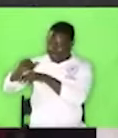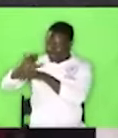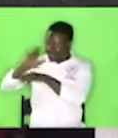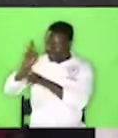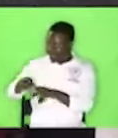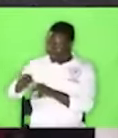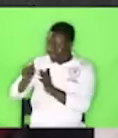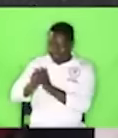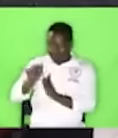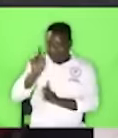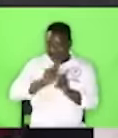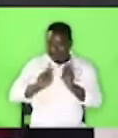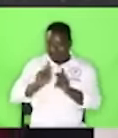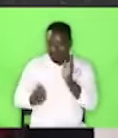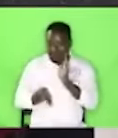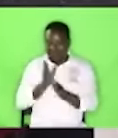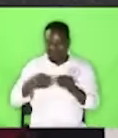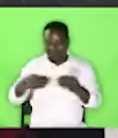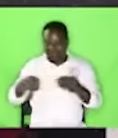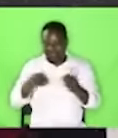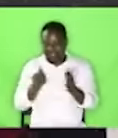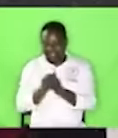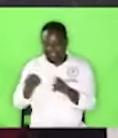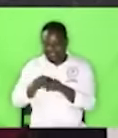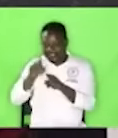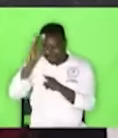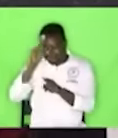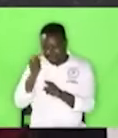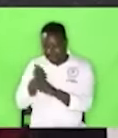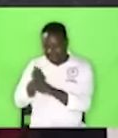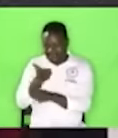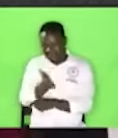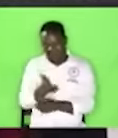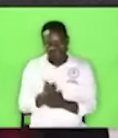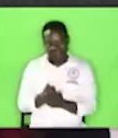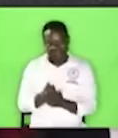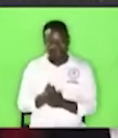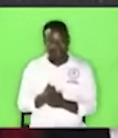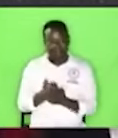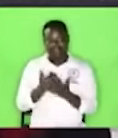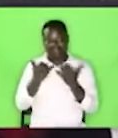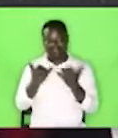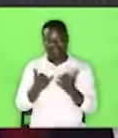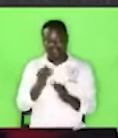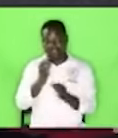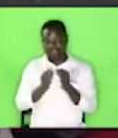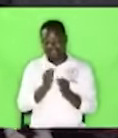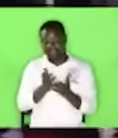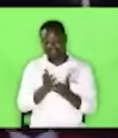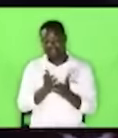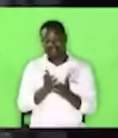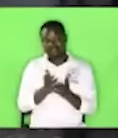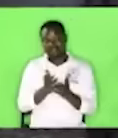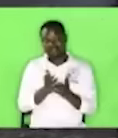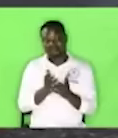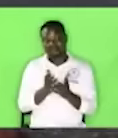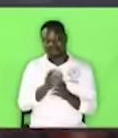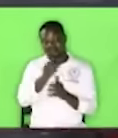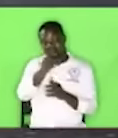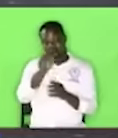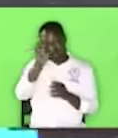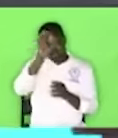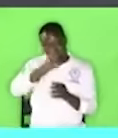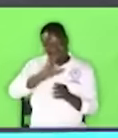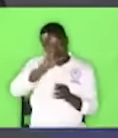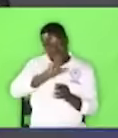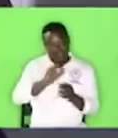opened doors for him as if the man himself were there. Now, listen, if for any reason you are looking for a pen to